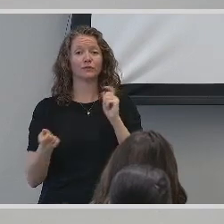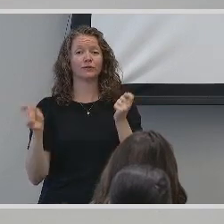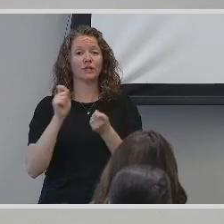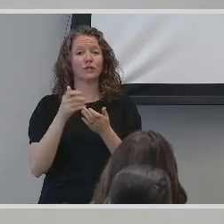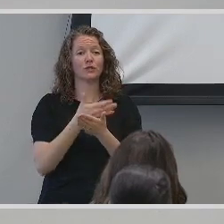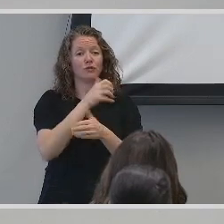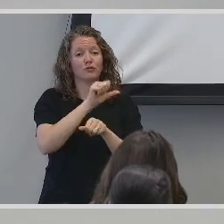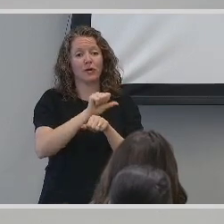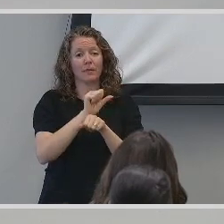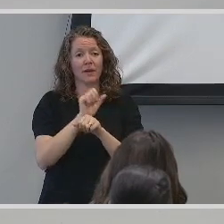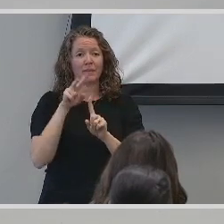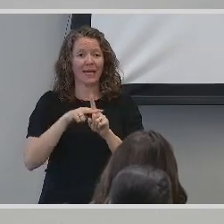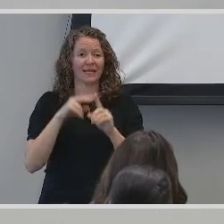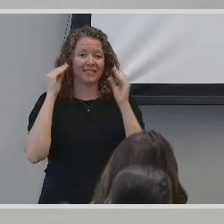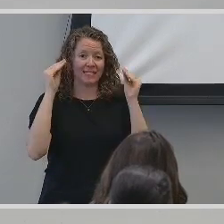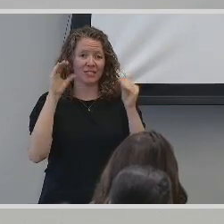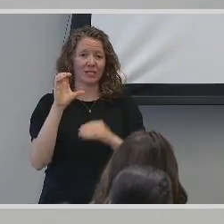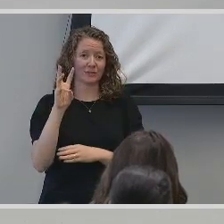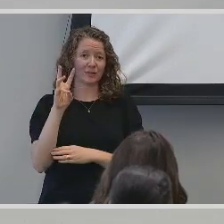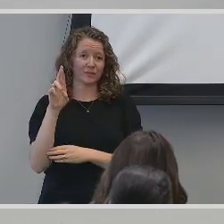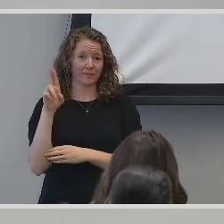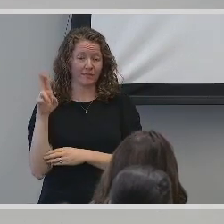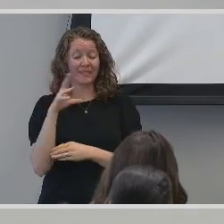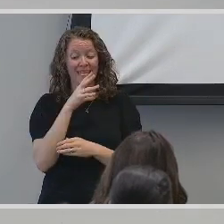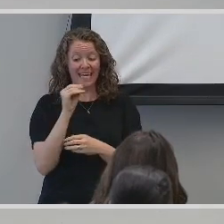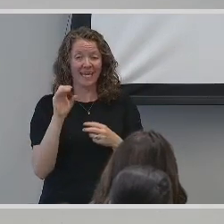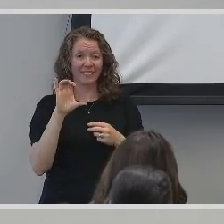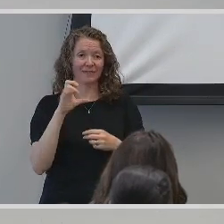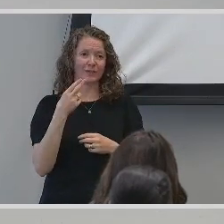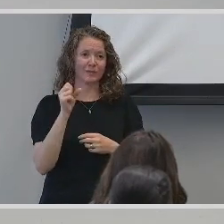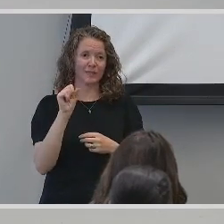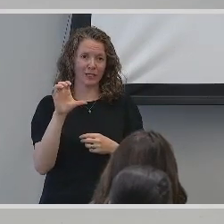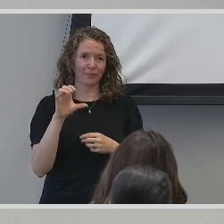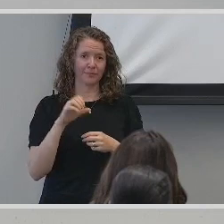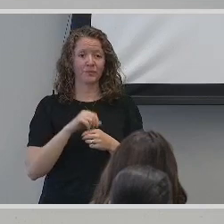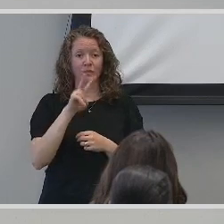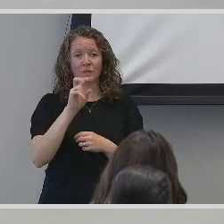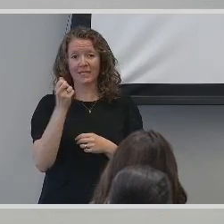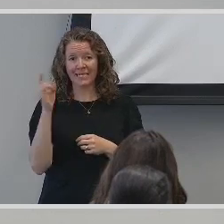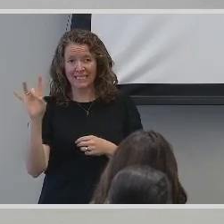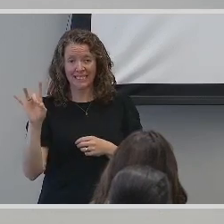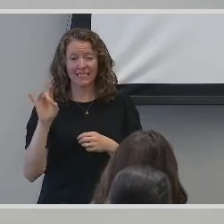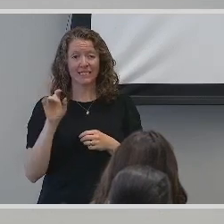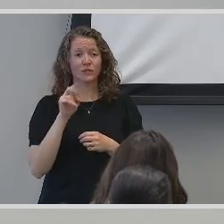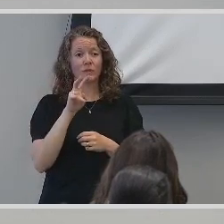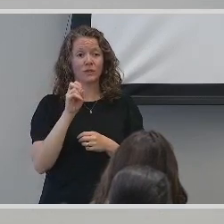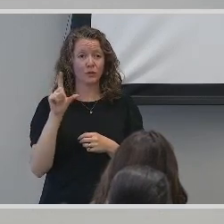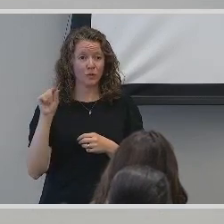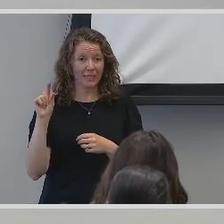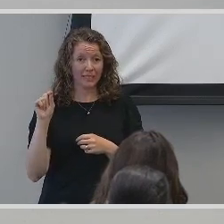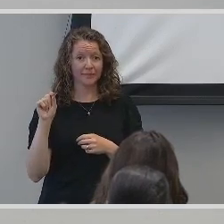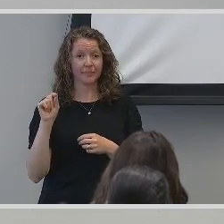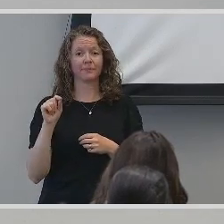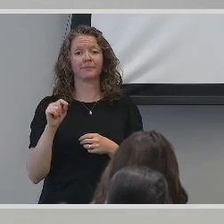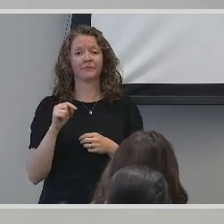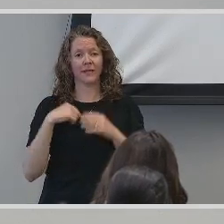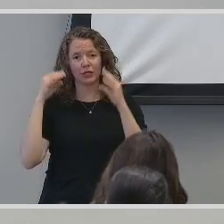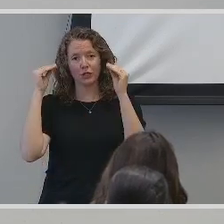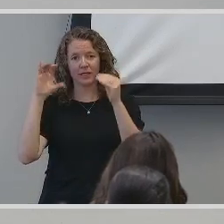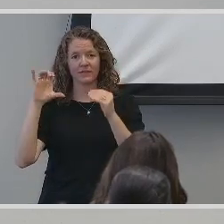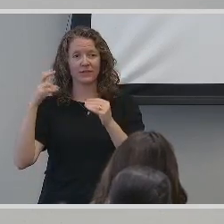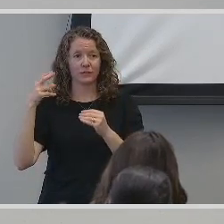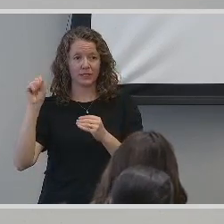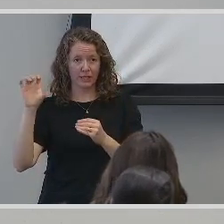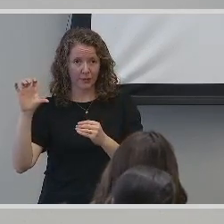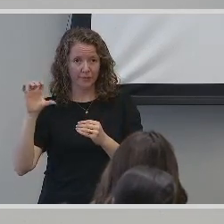and apply to Tisha Case Weston and the Cleveland Hearing and Space Center. From 2018 to 2020, I taught at the Cleveland Hearing and Space